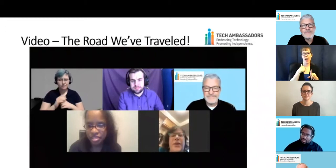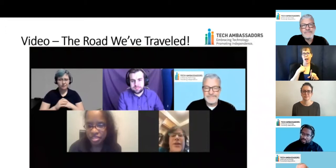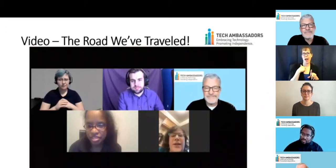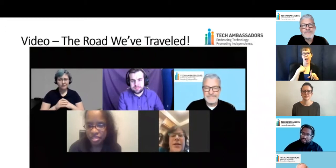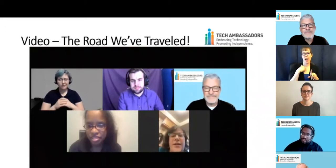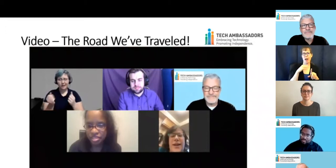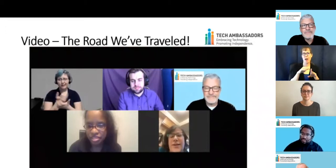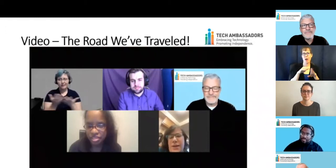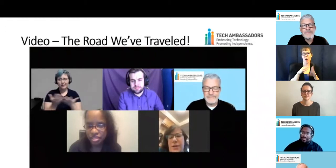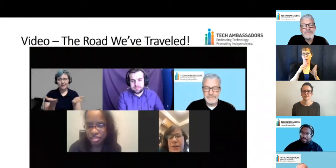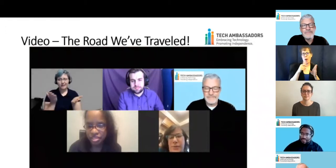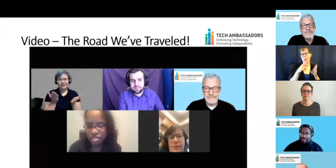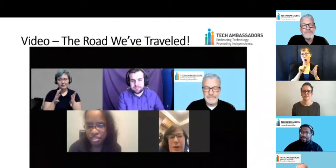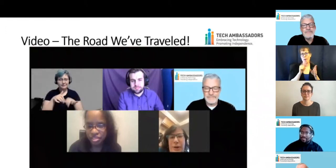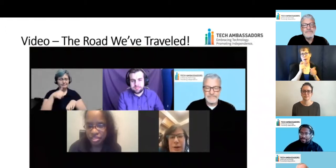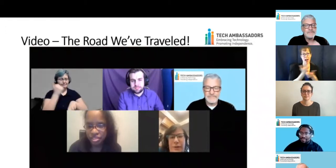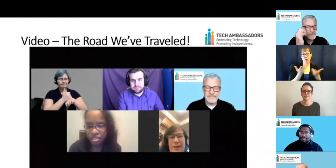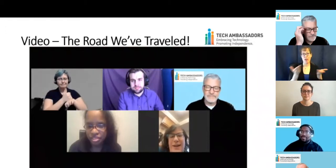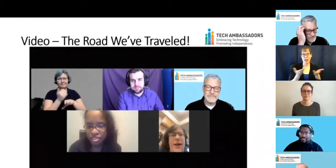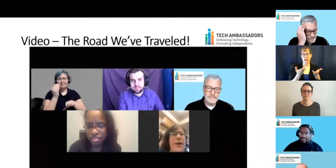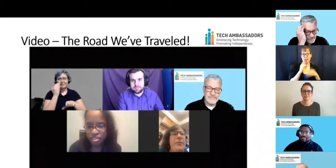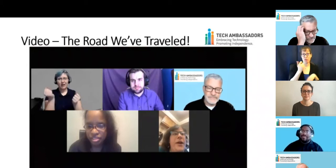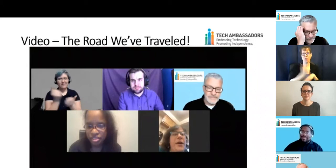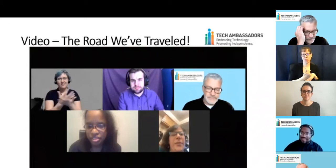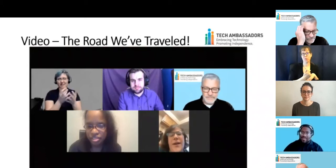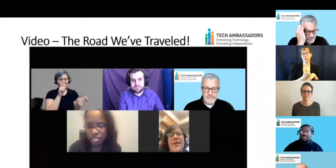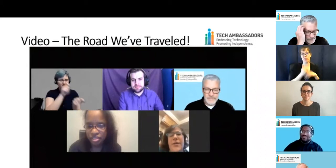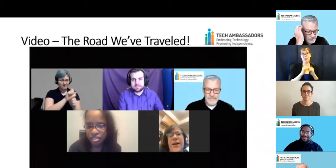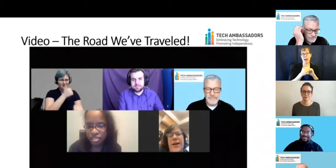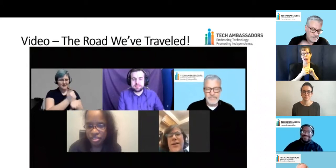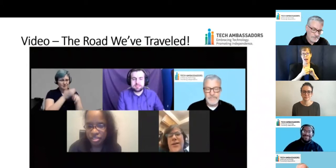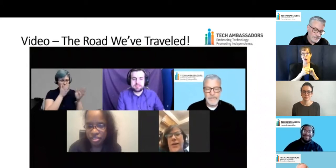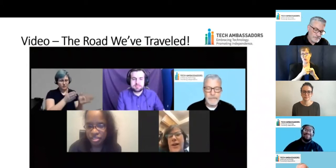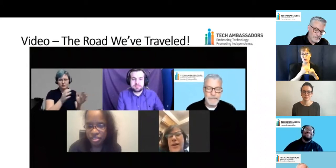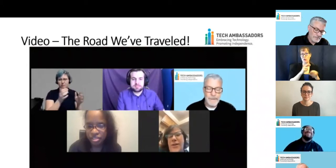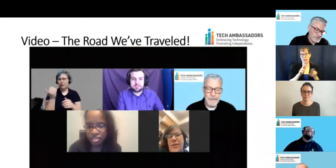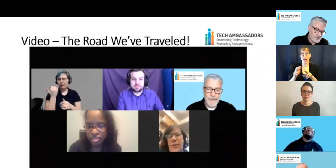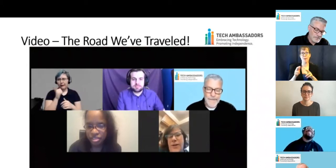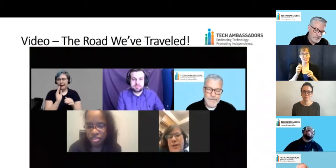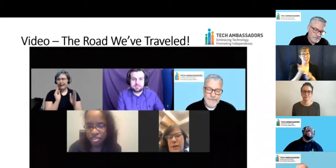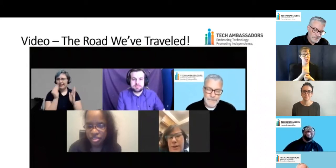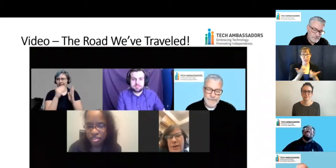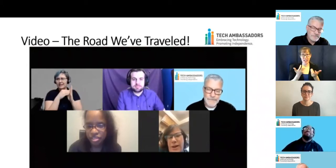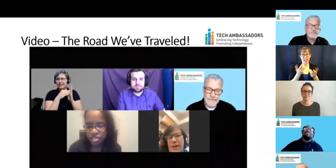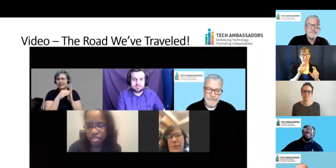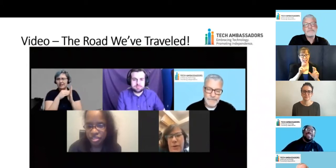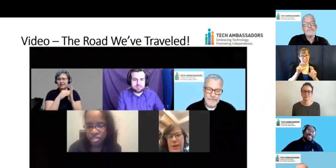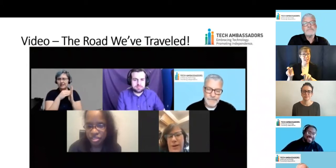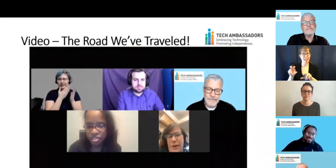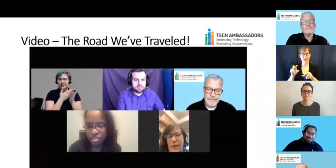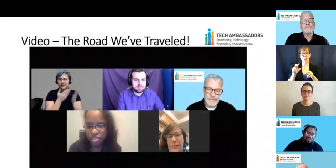pretty much everything here is set in stone of, you know, how everything's set up. But is there any installation or installed thing